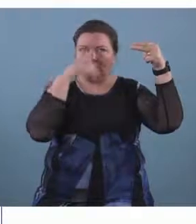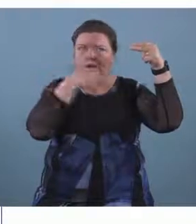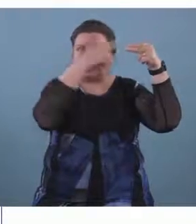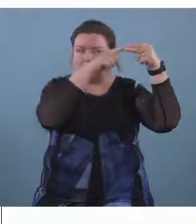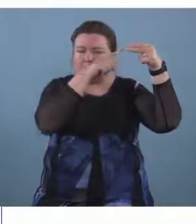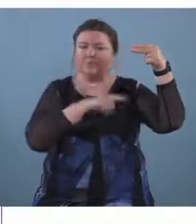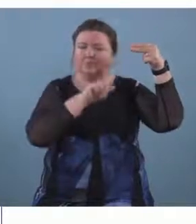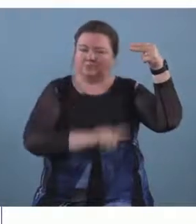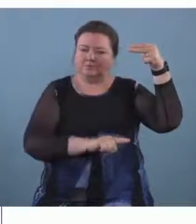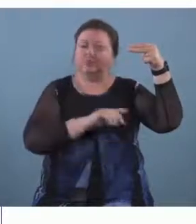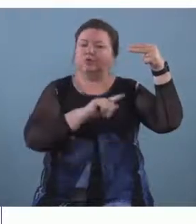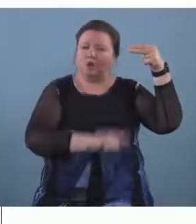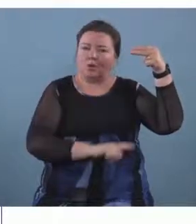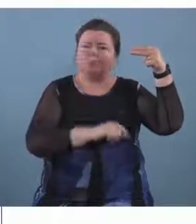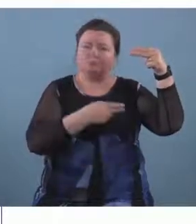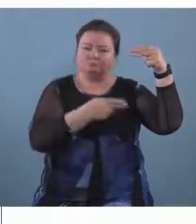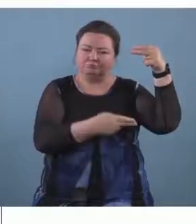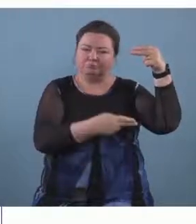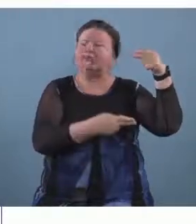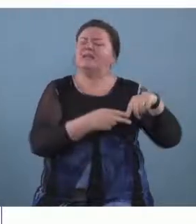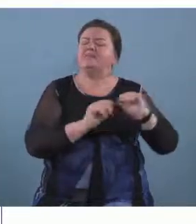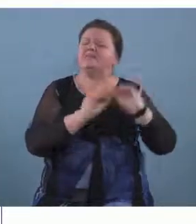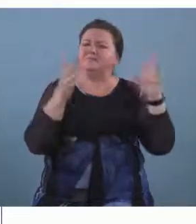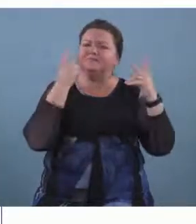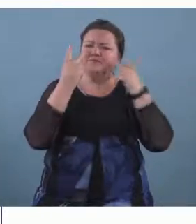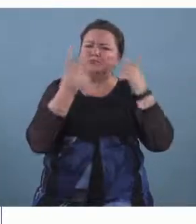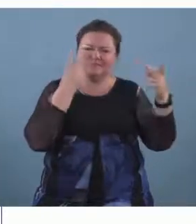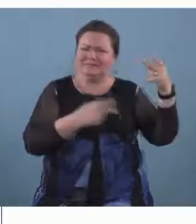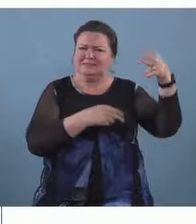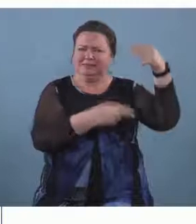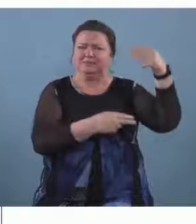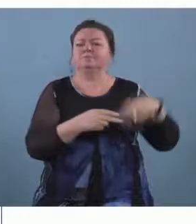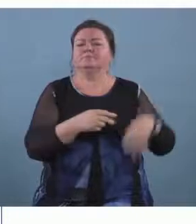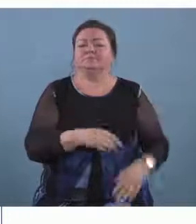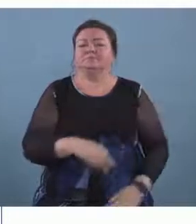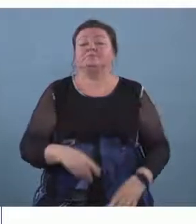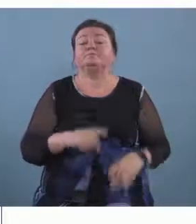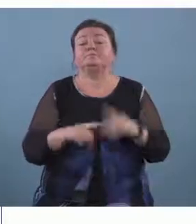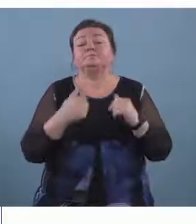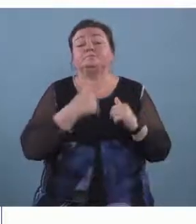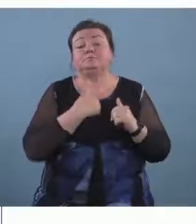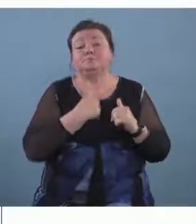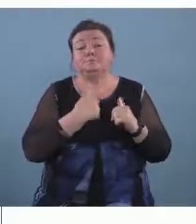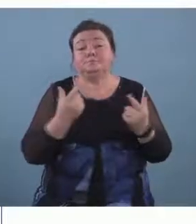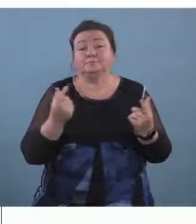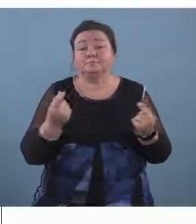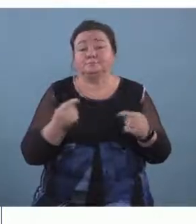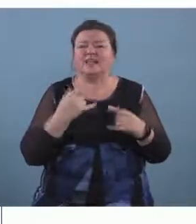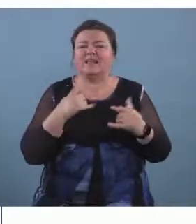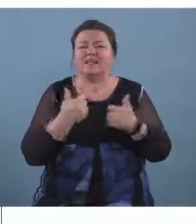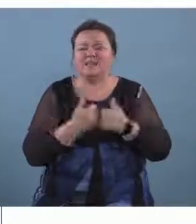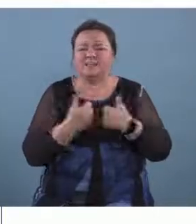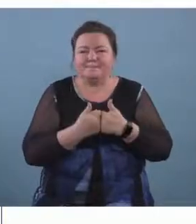visually clear you know how i'm matching up with the pattern and what i would do is a simple game a liquid